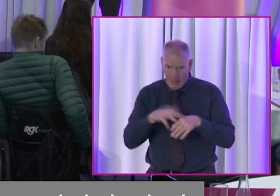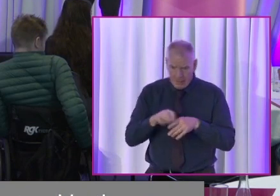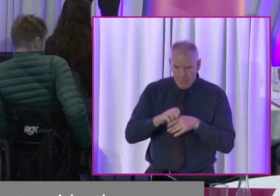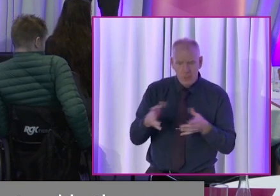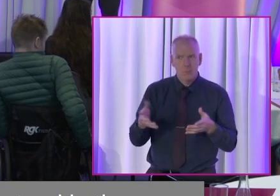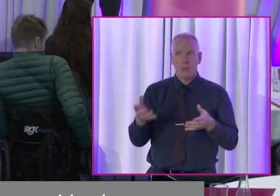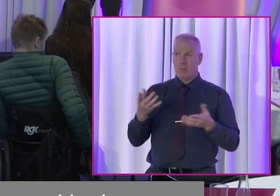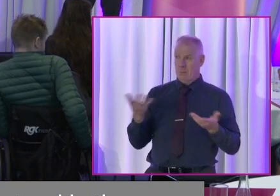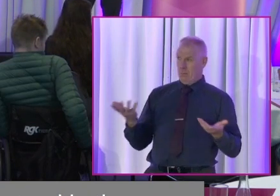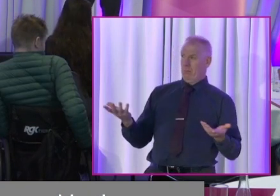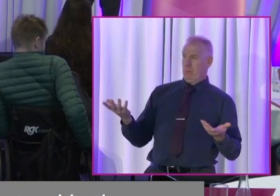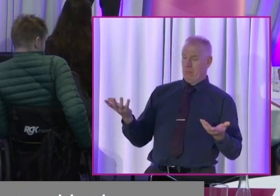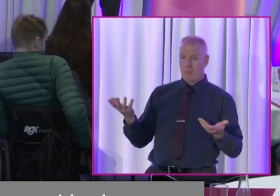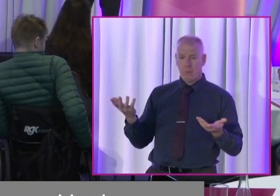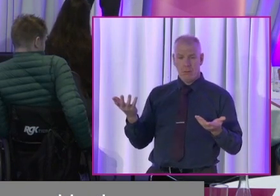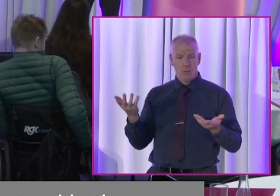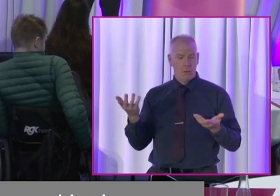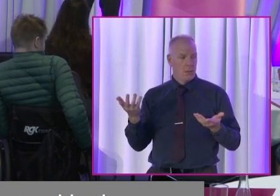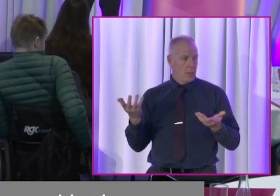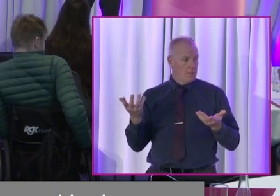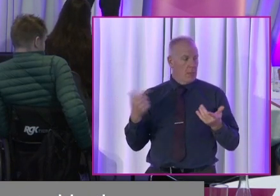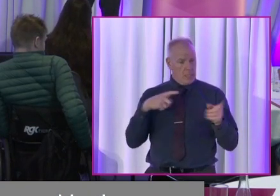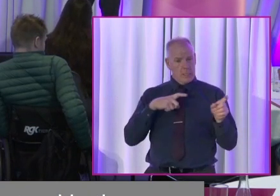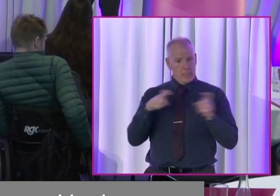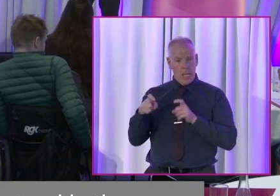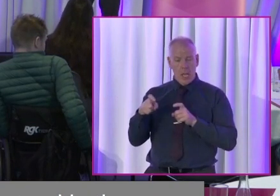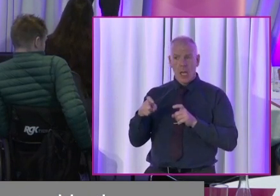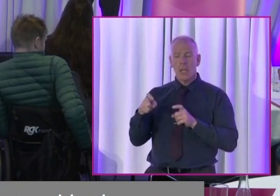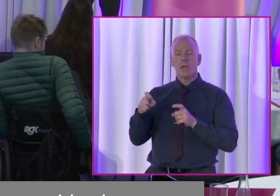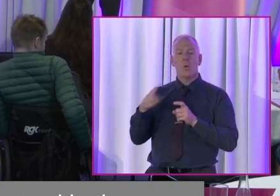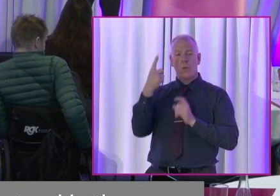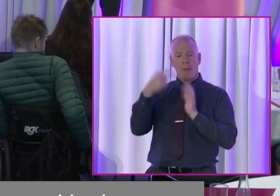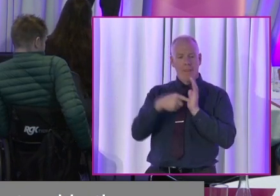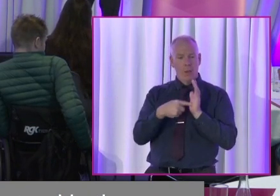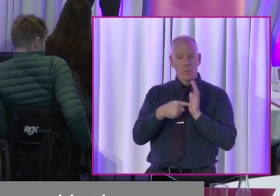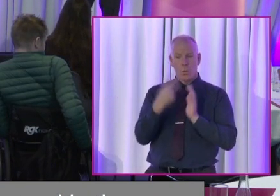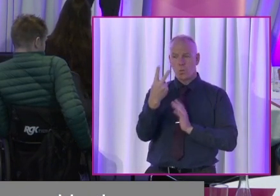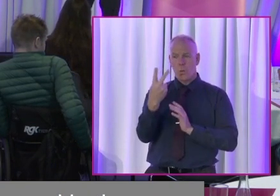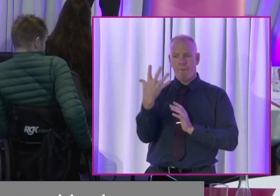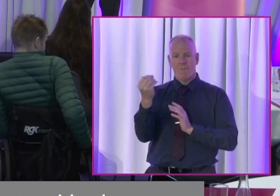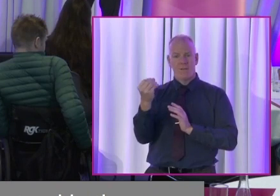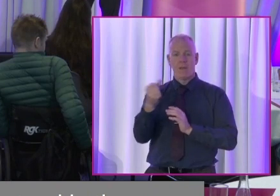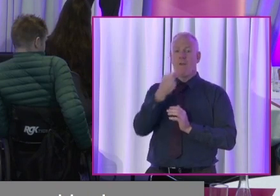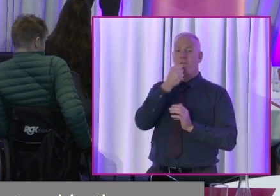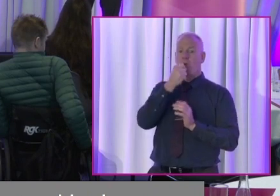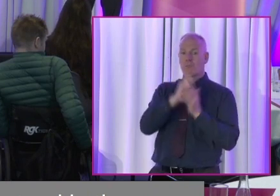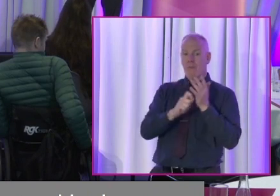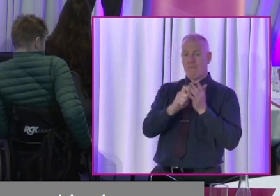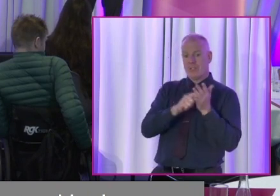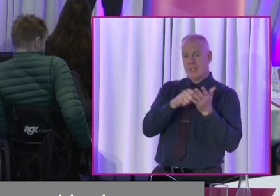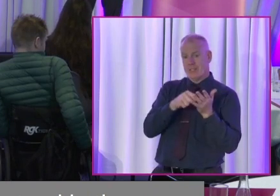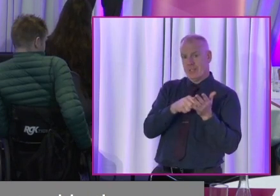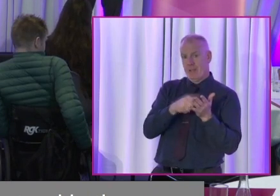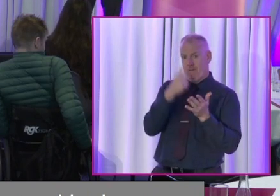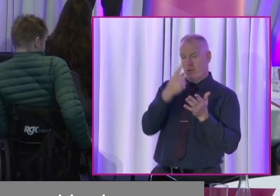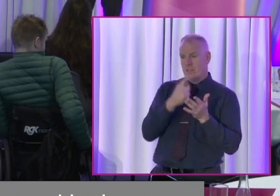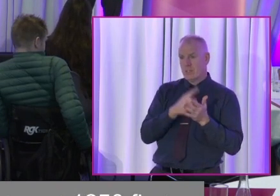know? And at that, I still managed to get 1,250 first person votes. You know?